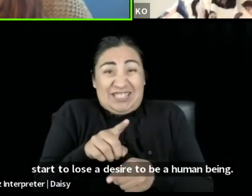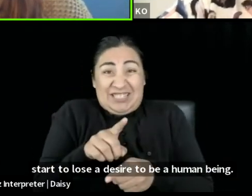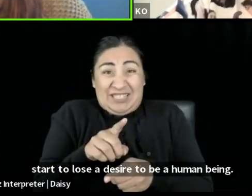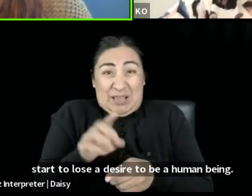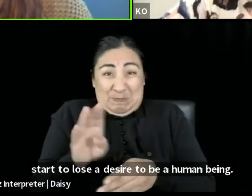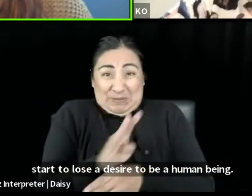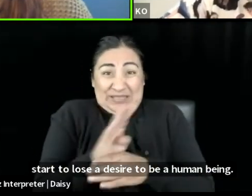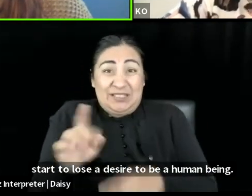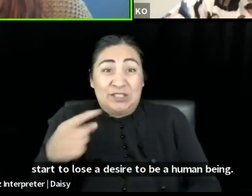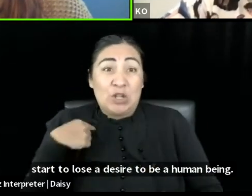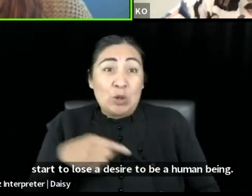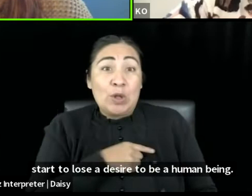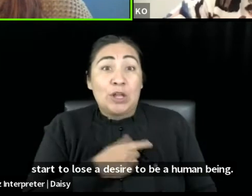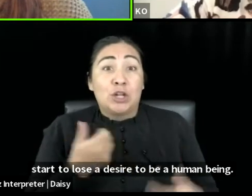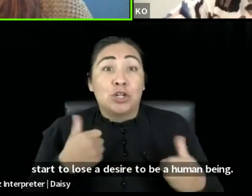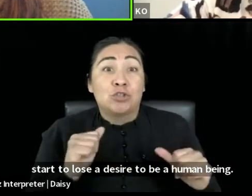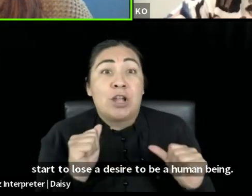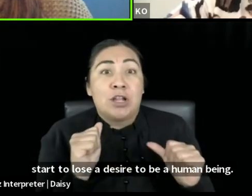executing those skillsets.